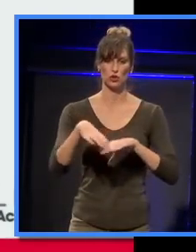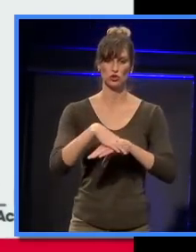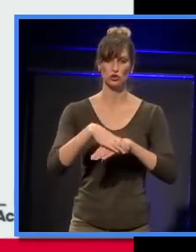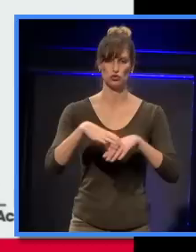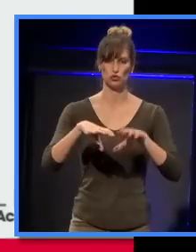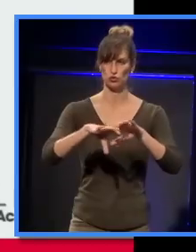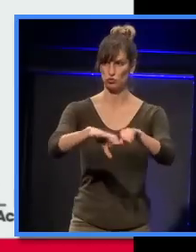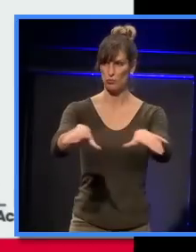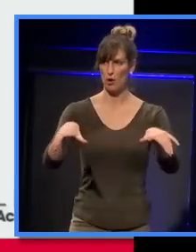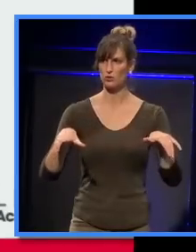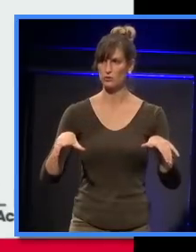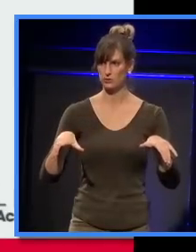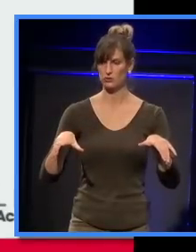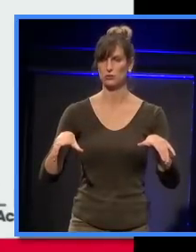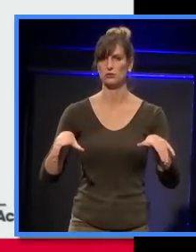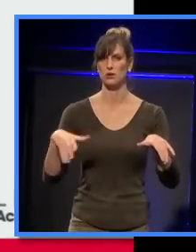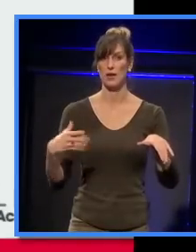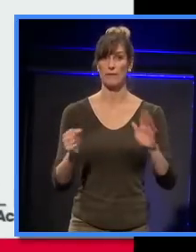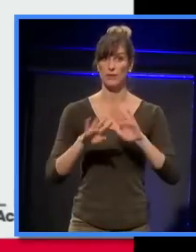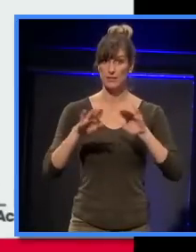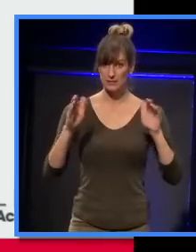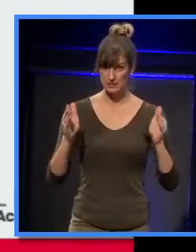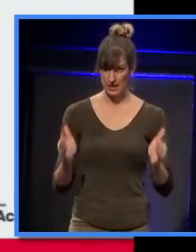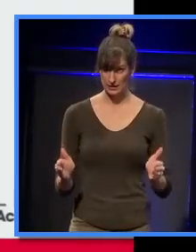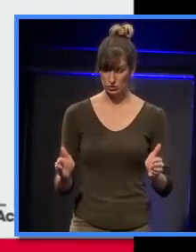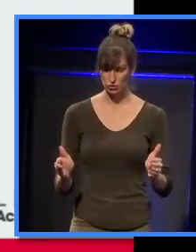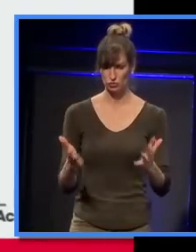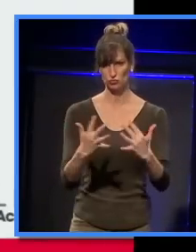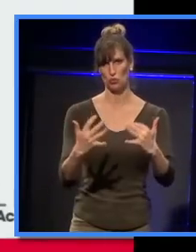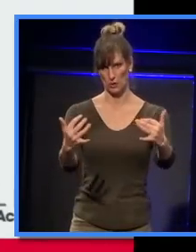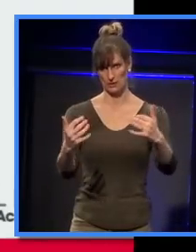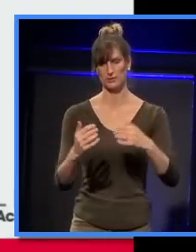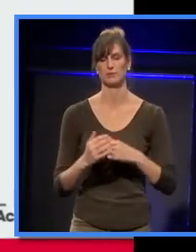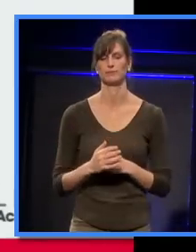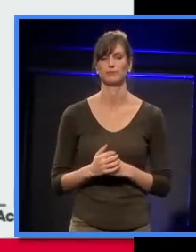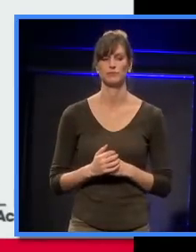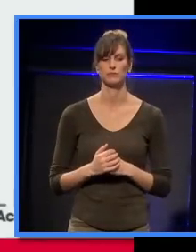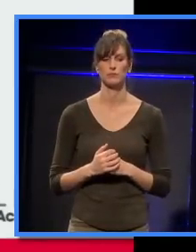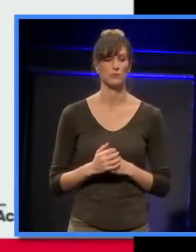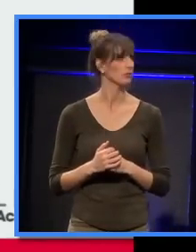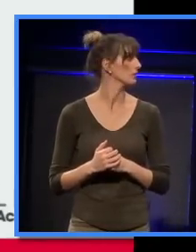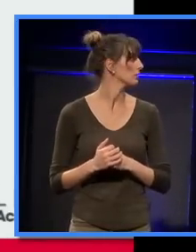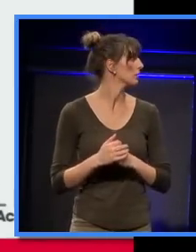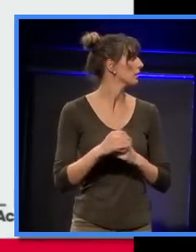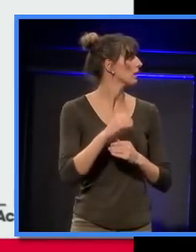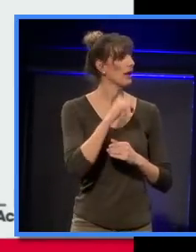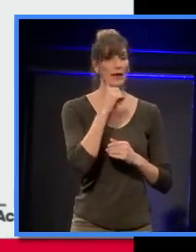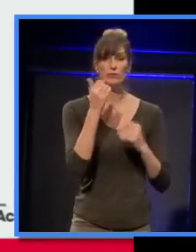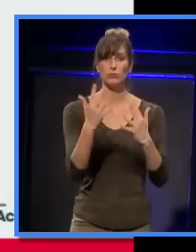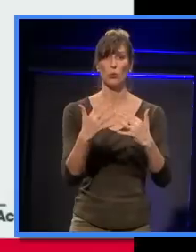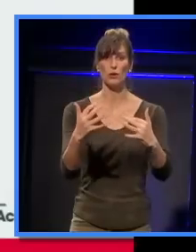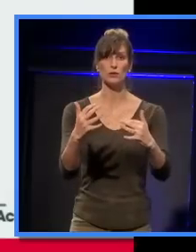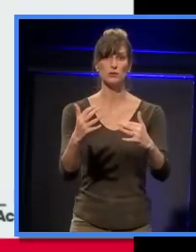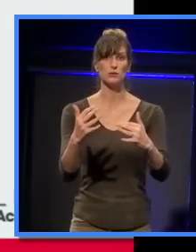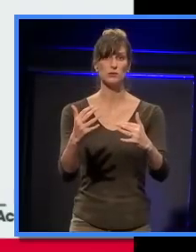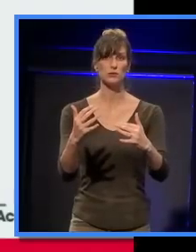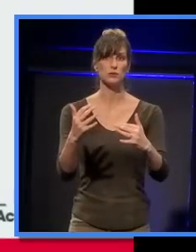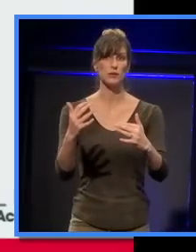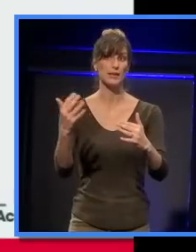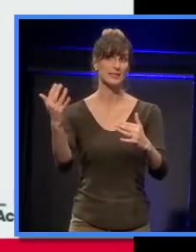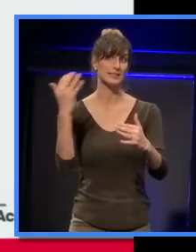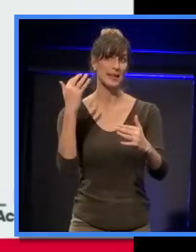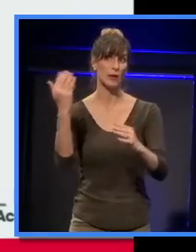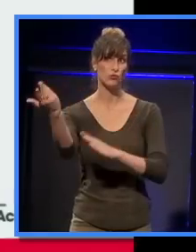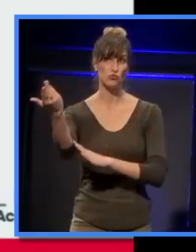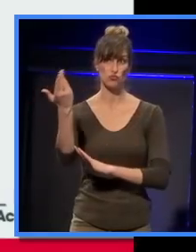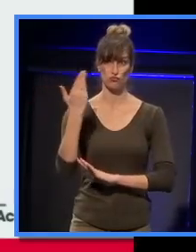for the architects, and we've got a stage and an audience. When you're sitting in that, you hear the direct sound comes from the orchestra to you, but